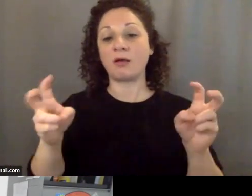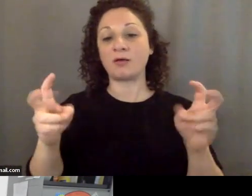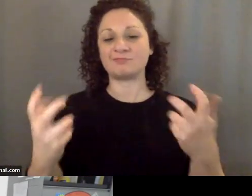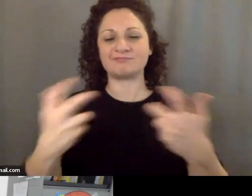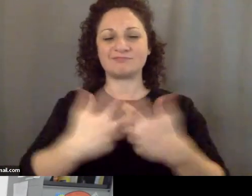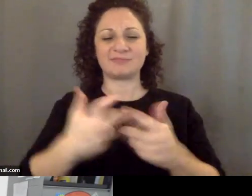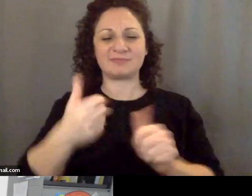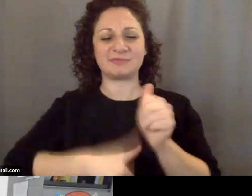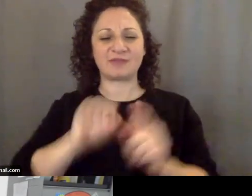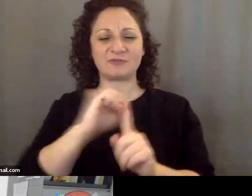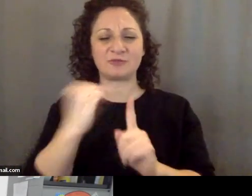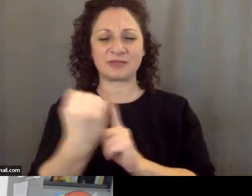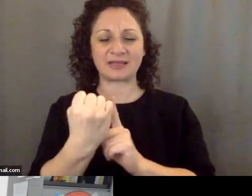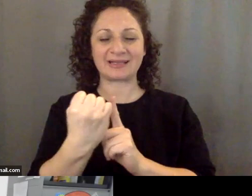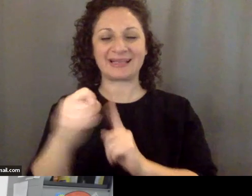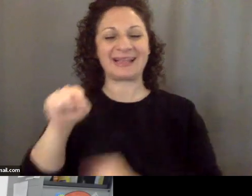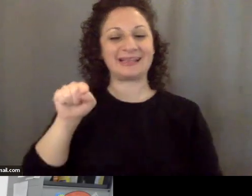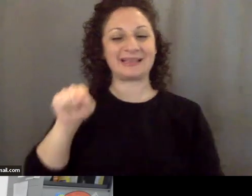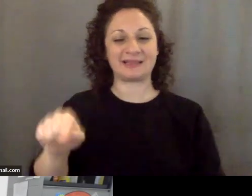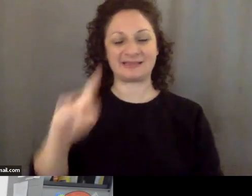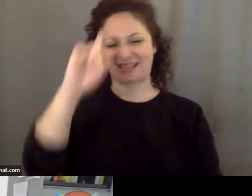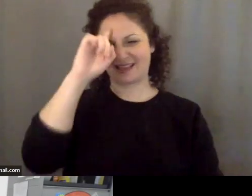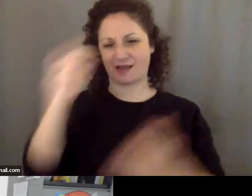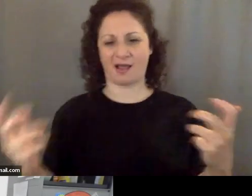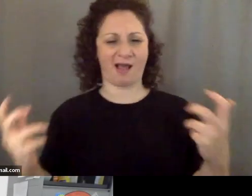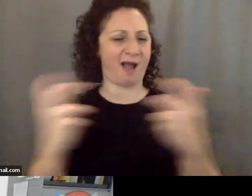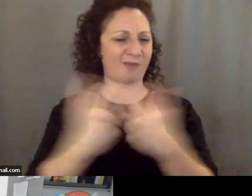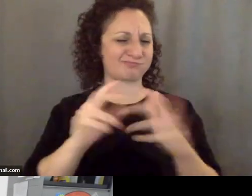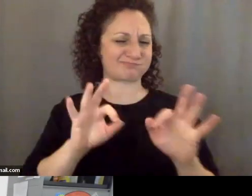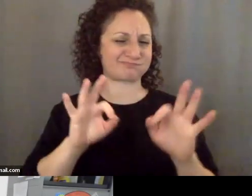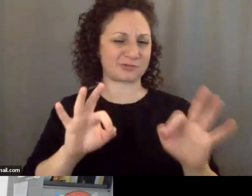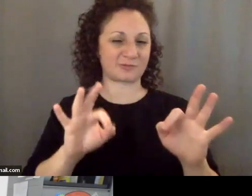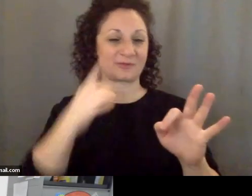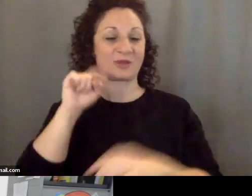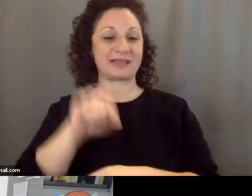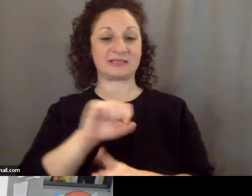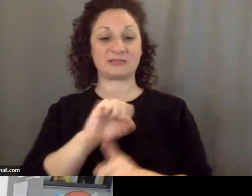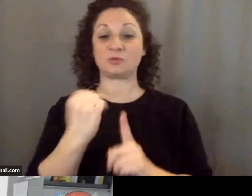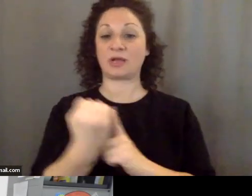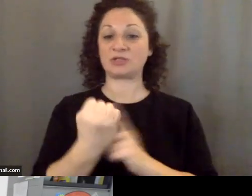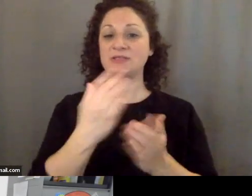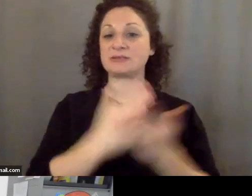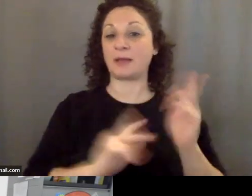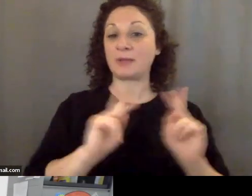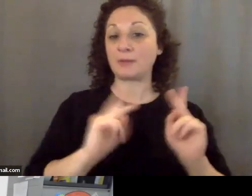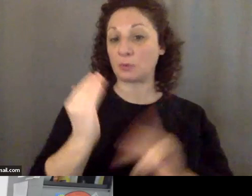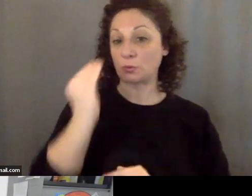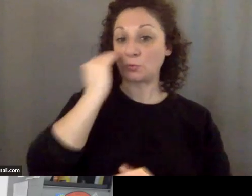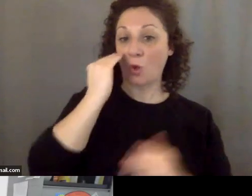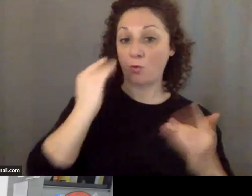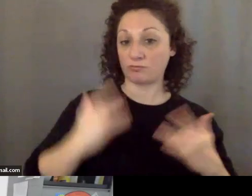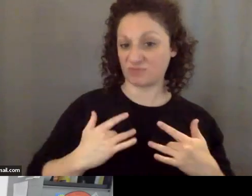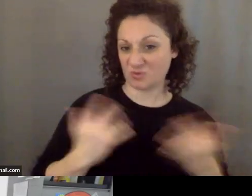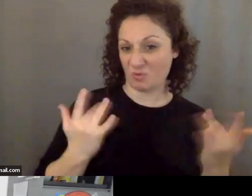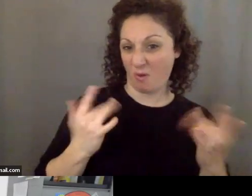this, I think, is very apropos for this situation. So, some people must know what's going on, but they are definitely not